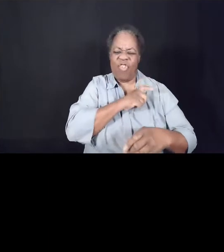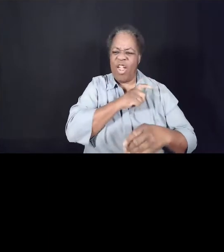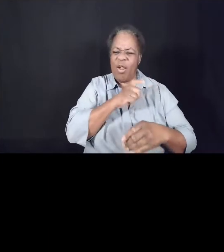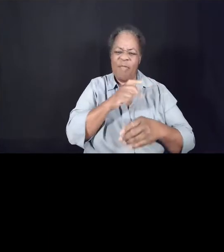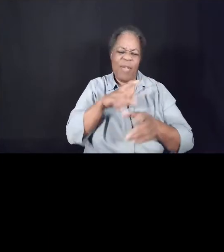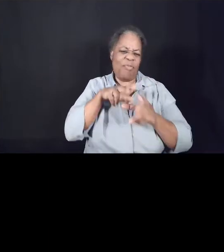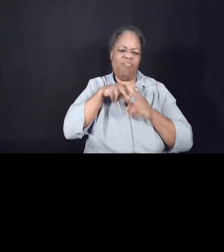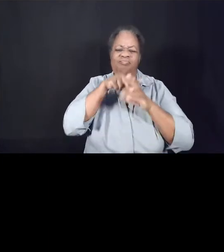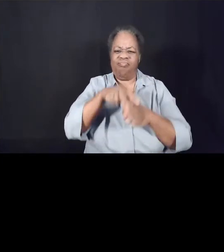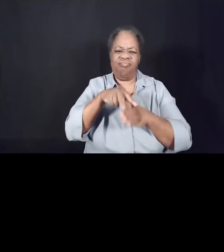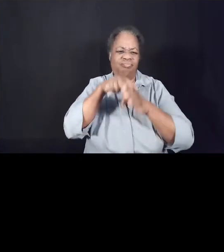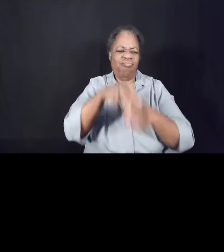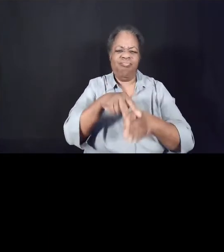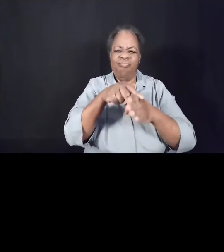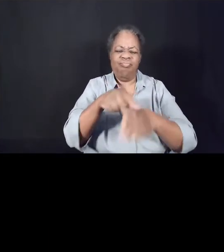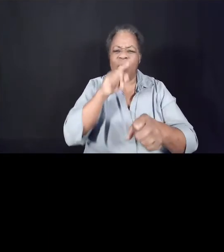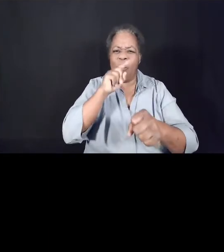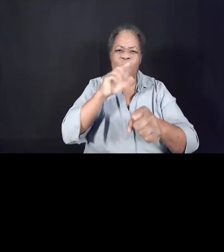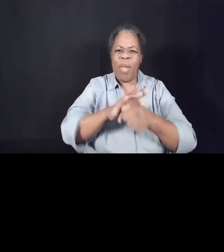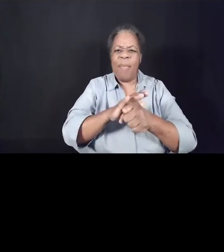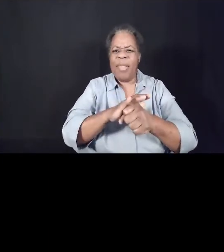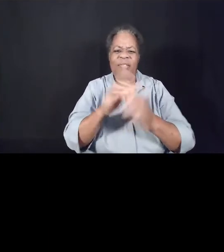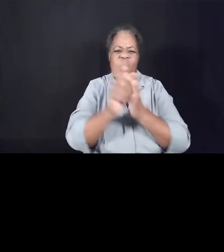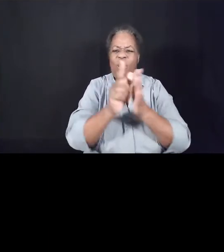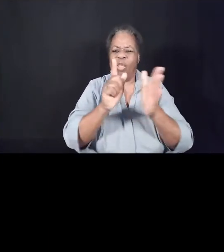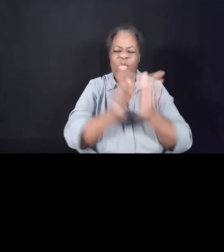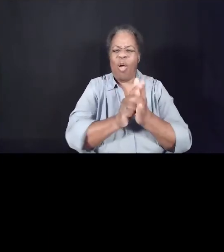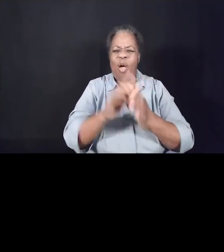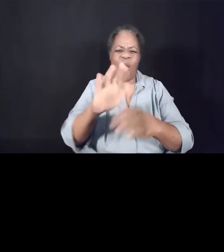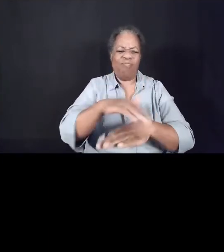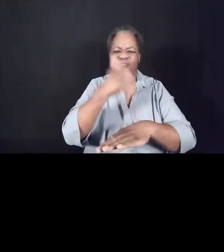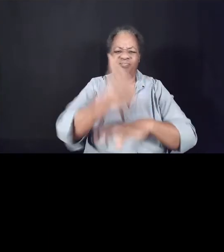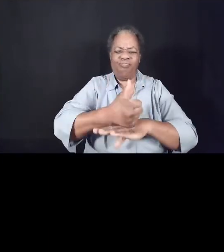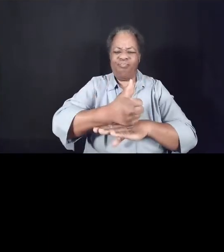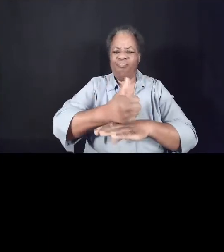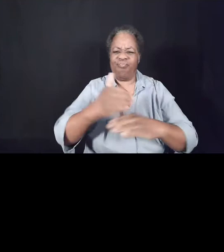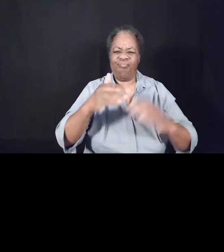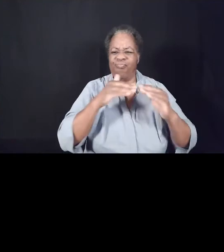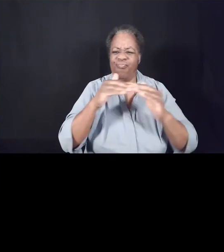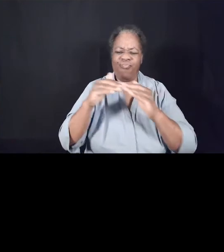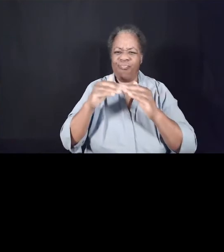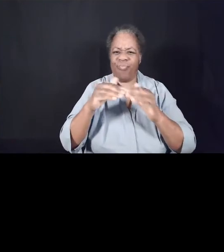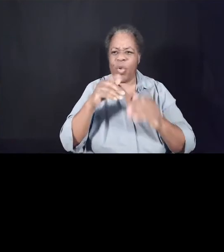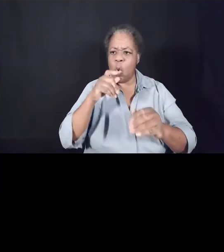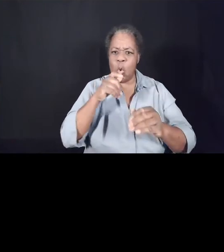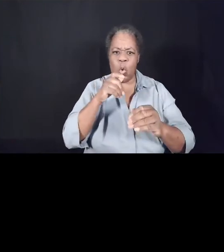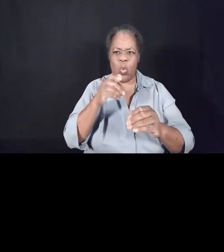restore law and order. Who is this stranger? Will he really be able to put things right?